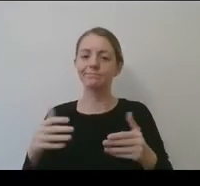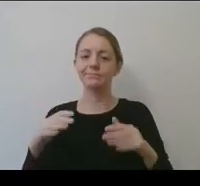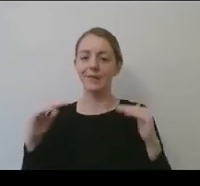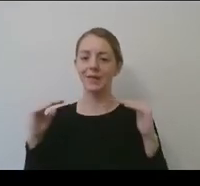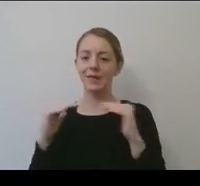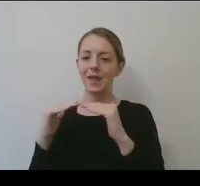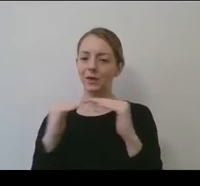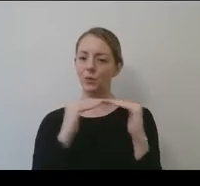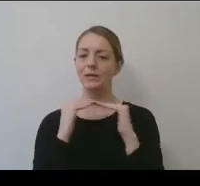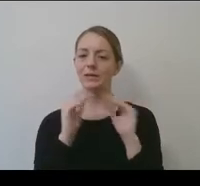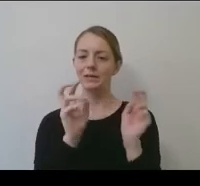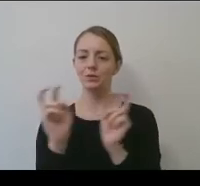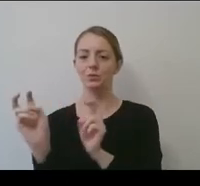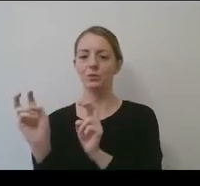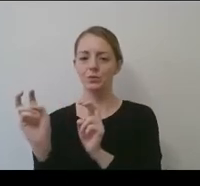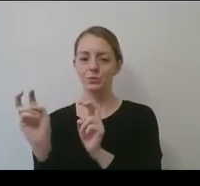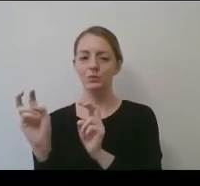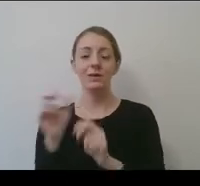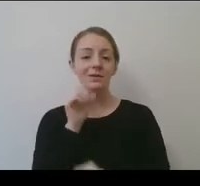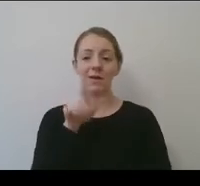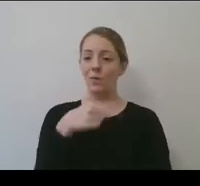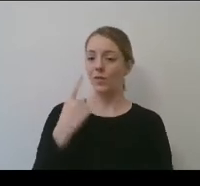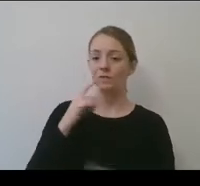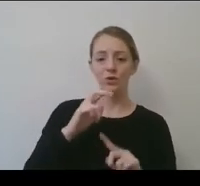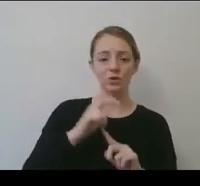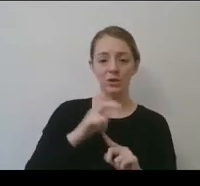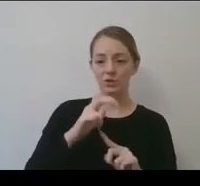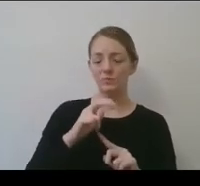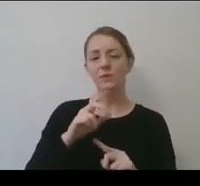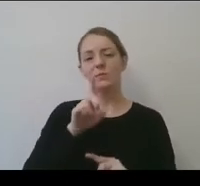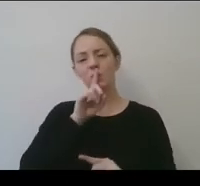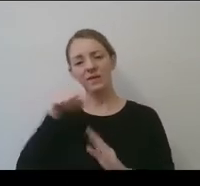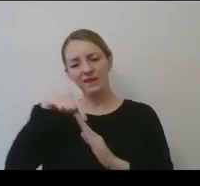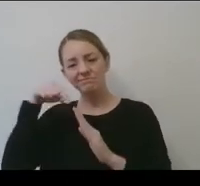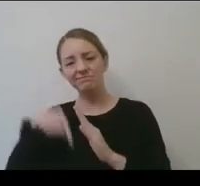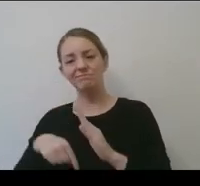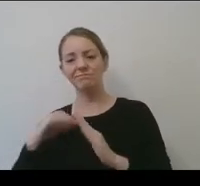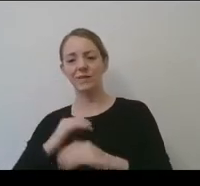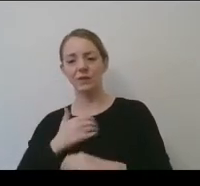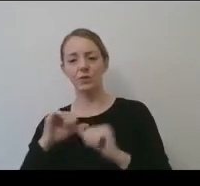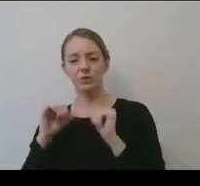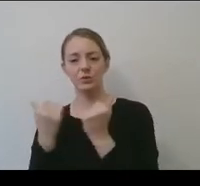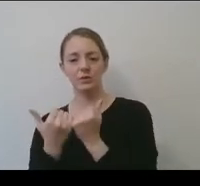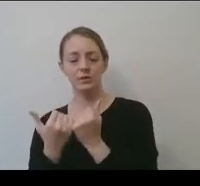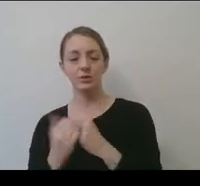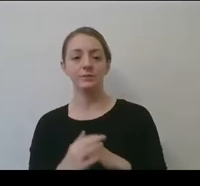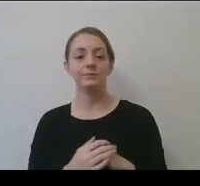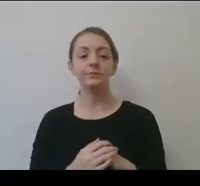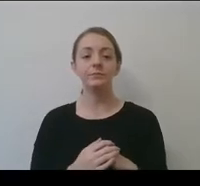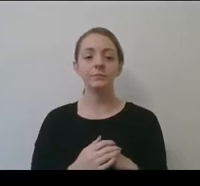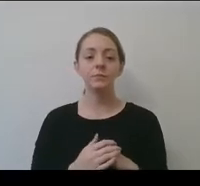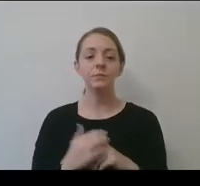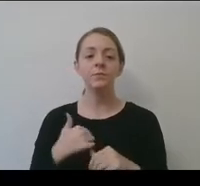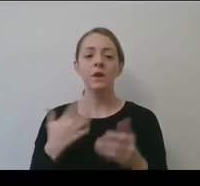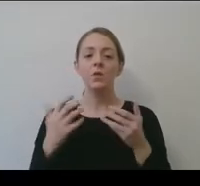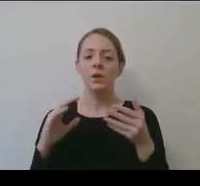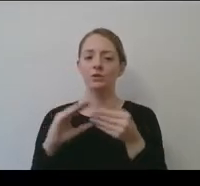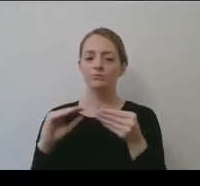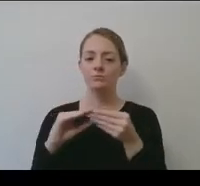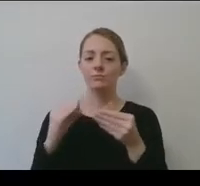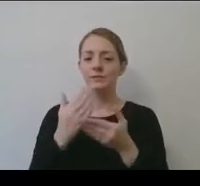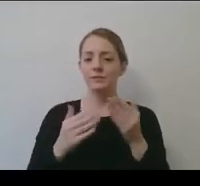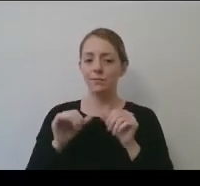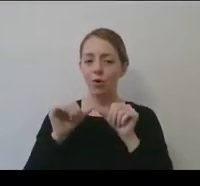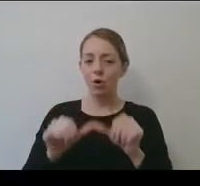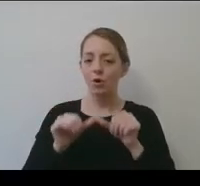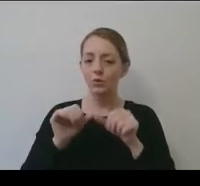also across decision-making and key functions of our association. With that being said, I want to talk a little bit about some ongoing work and